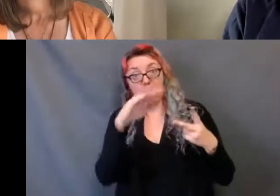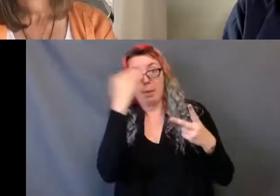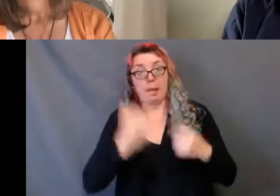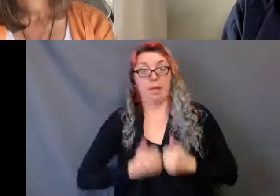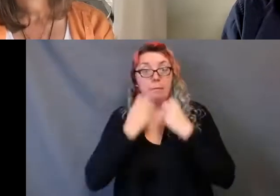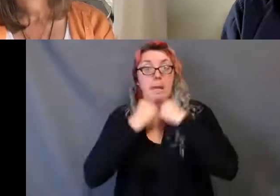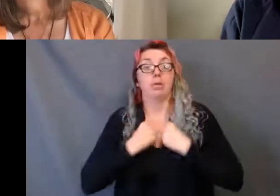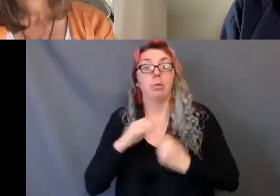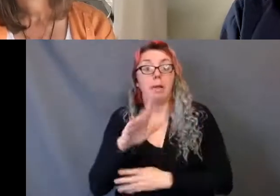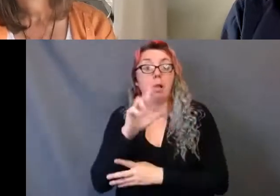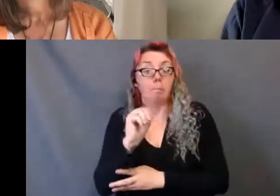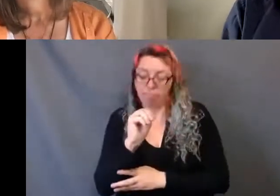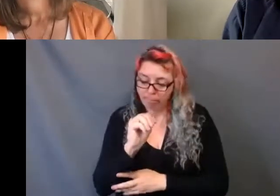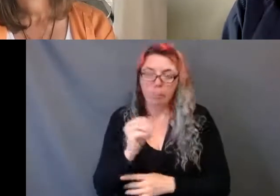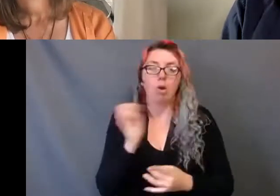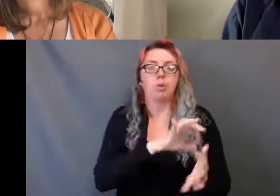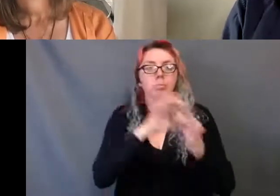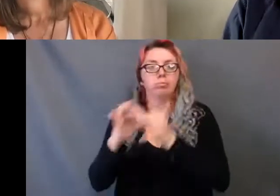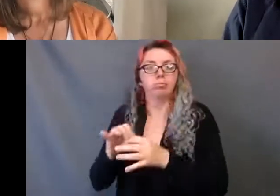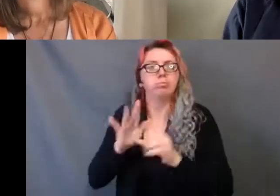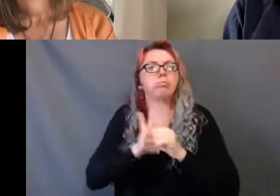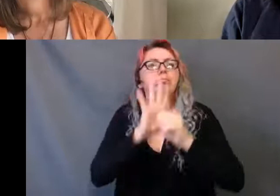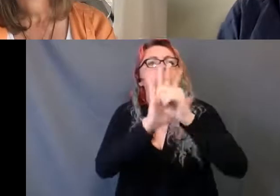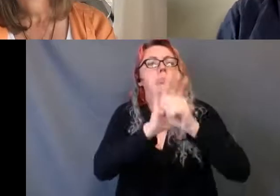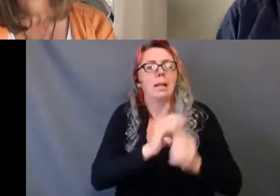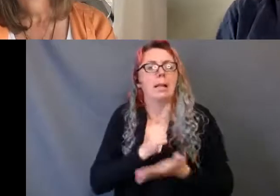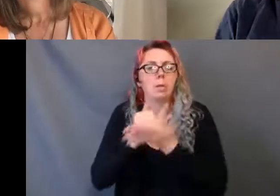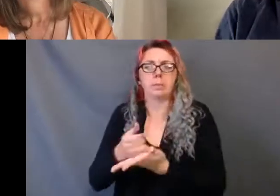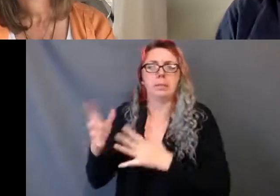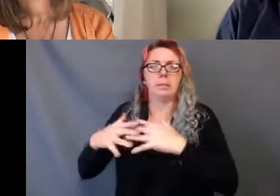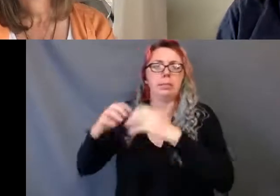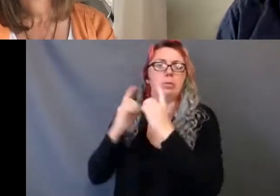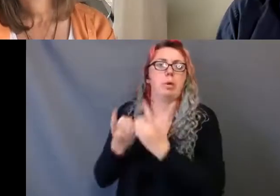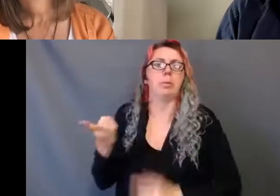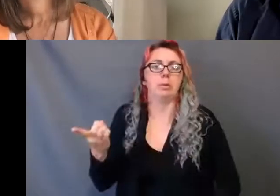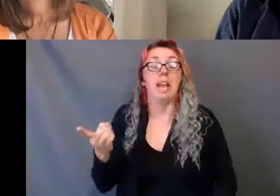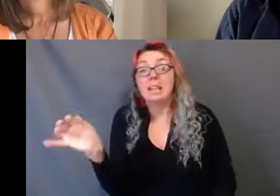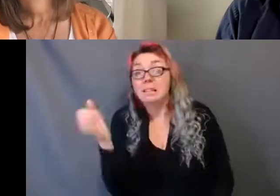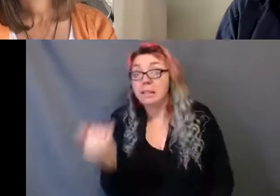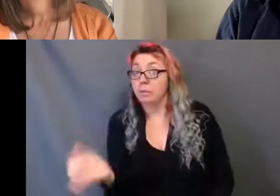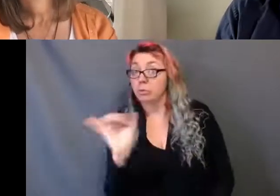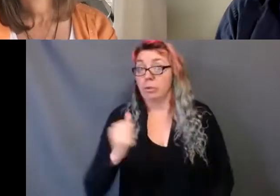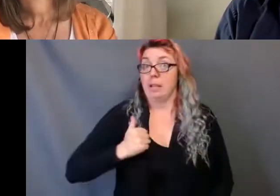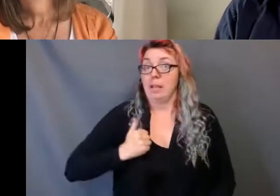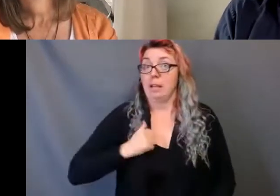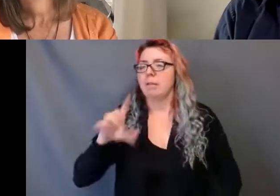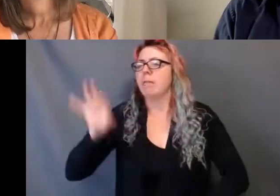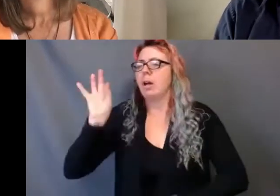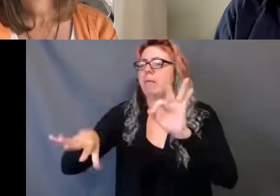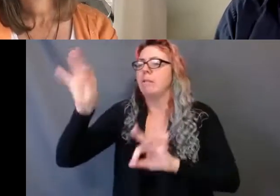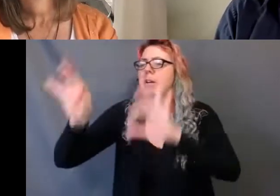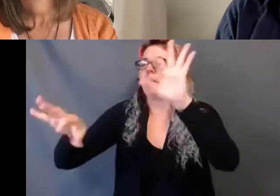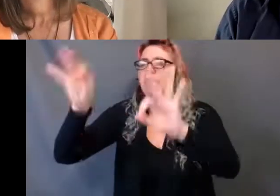racial justice. And right now, as the body count of Indigenous children buried on residential school grounds and mass graves grows